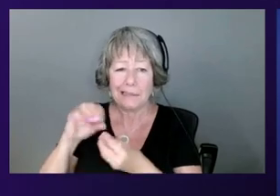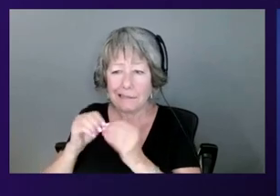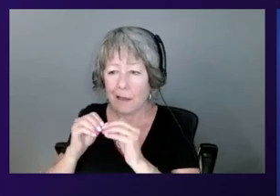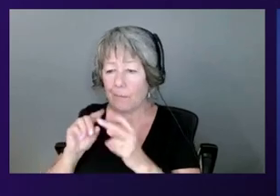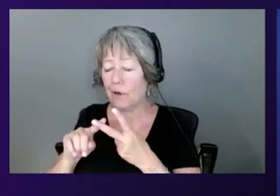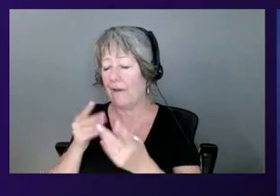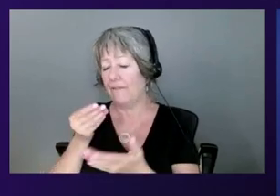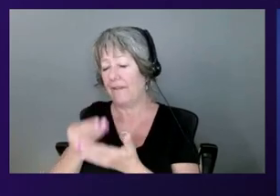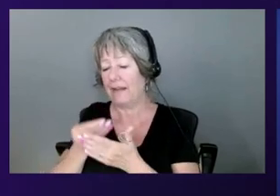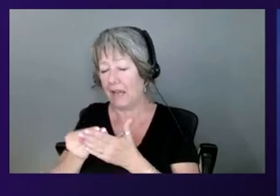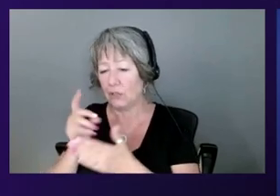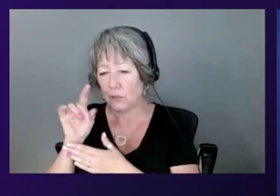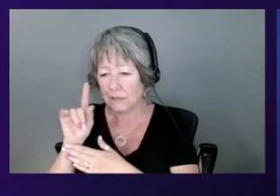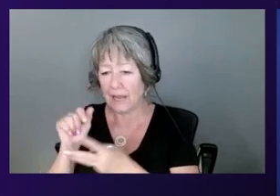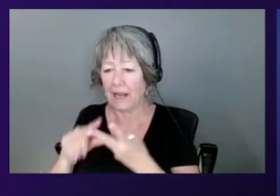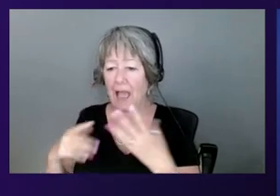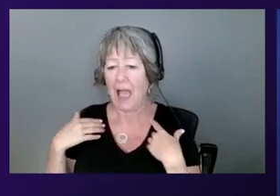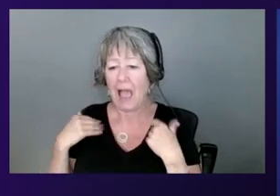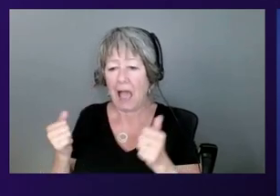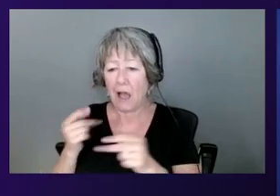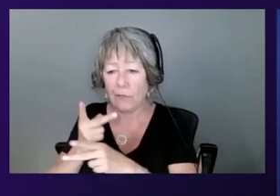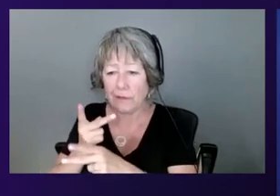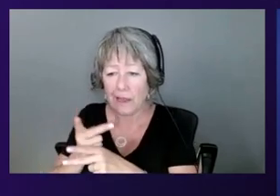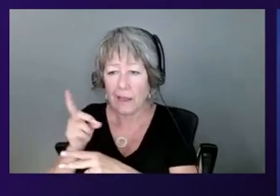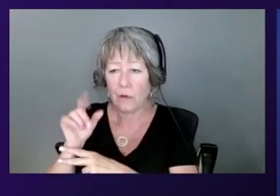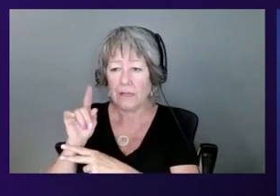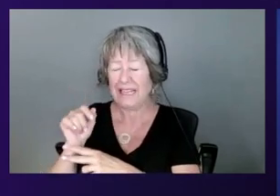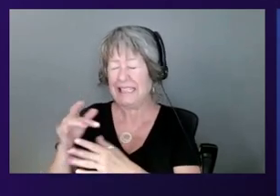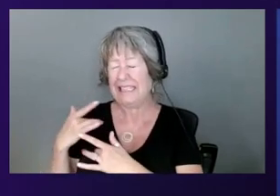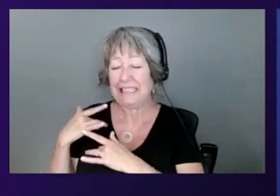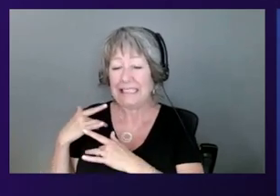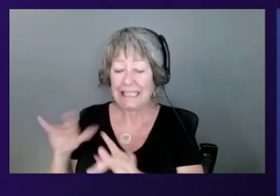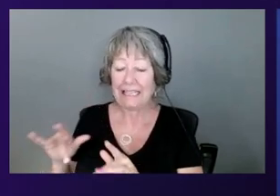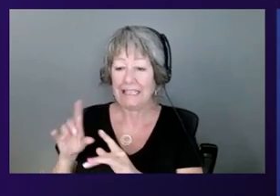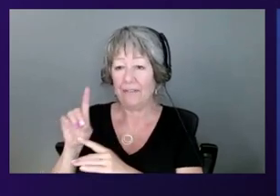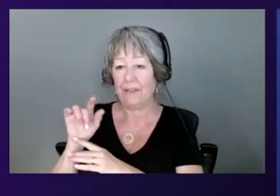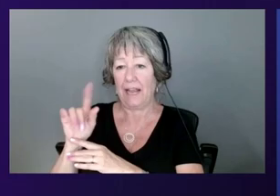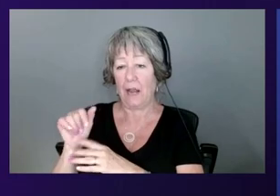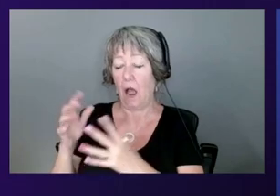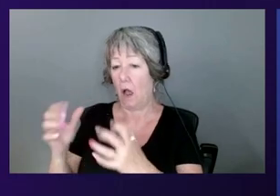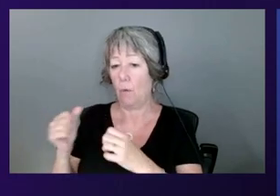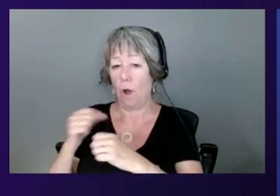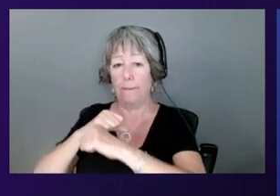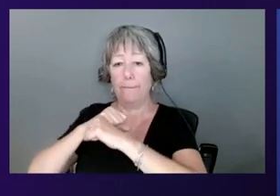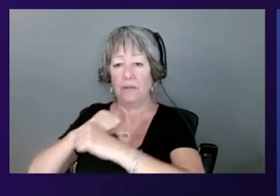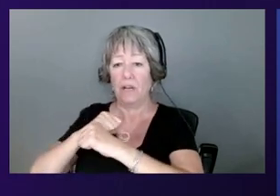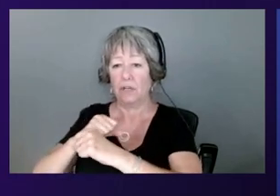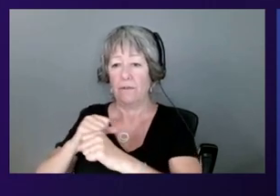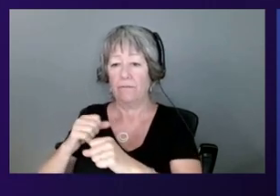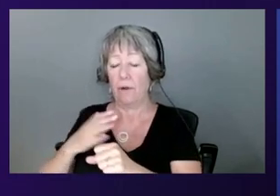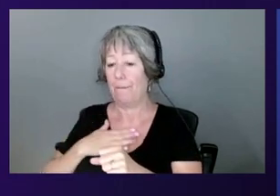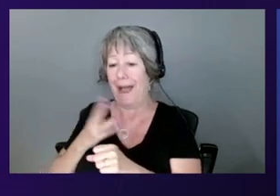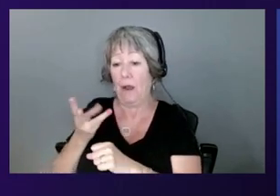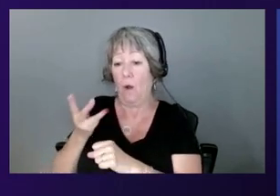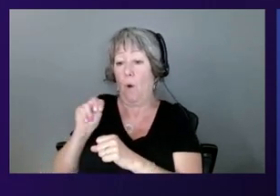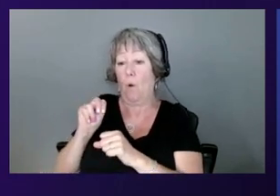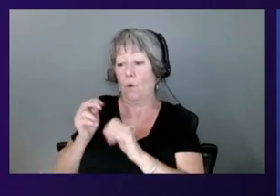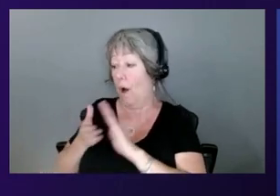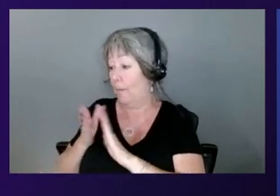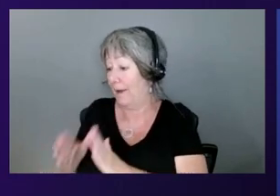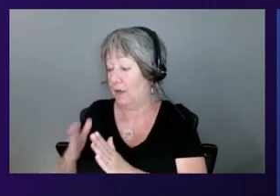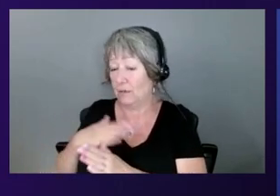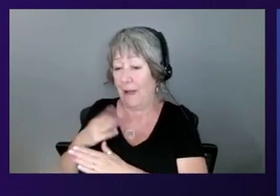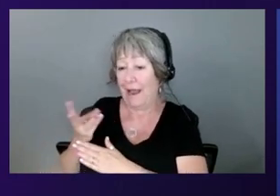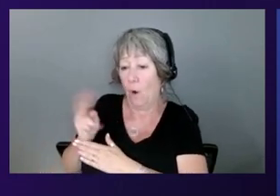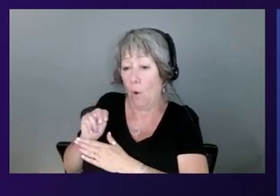healthcare data, and the data is so sensitive, I want to protect the data from even my own users and my own operators and my own software.